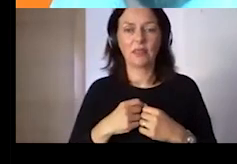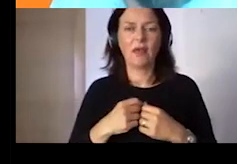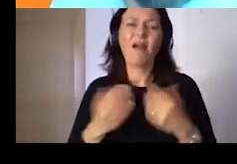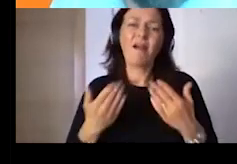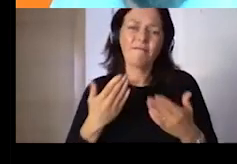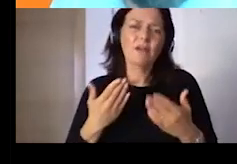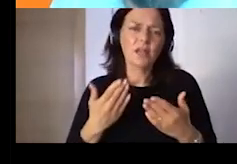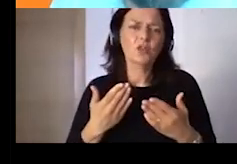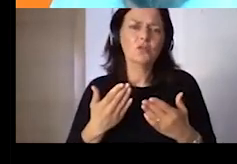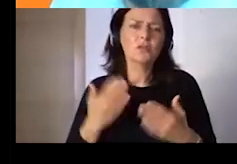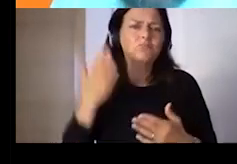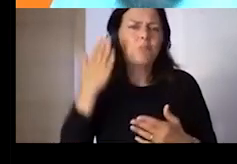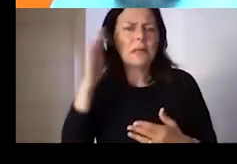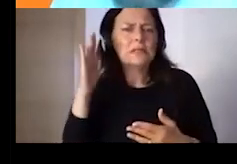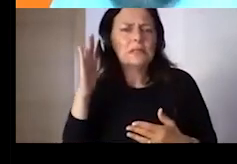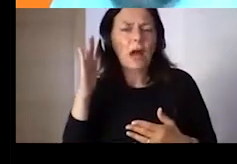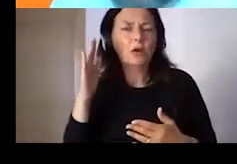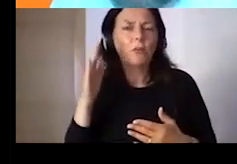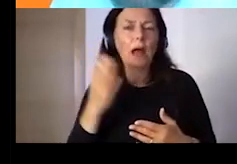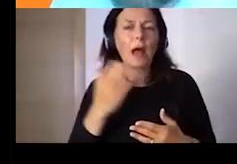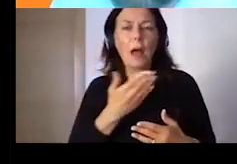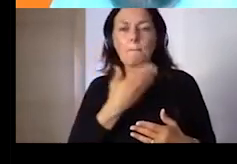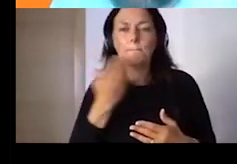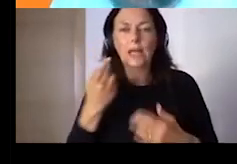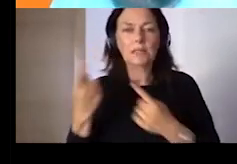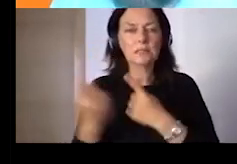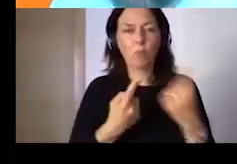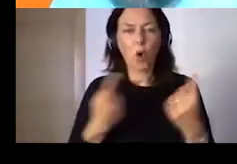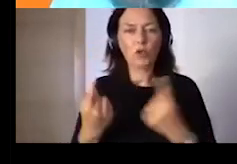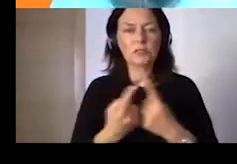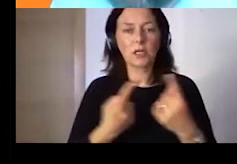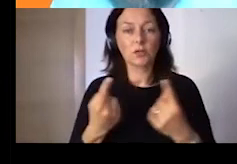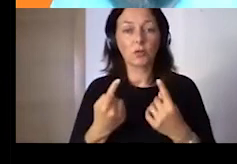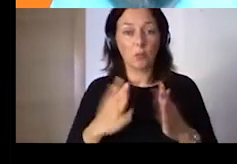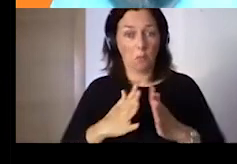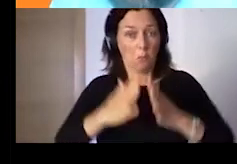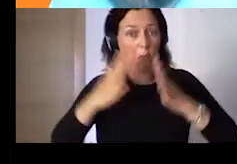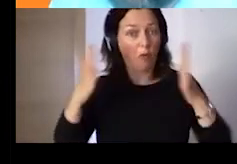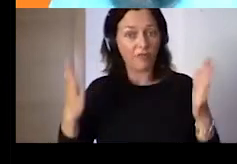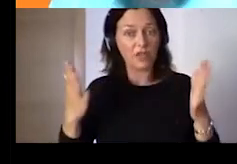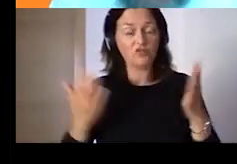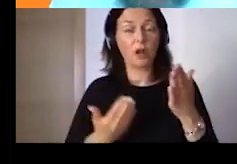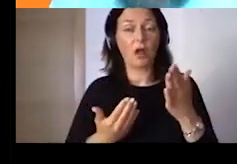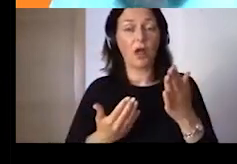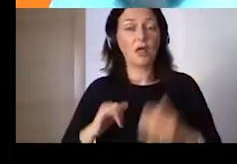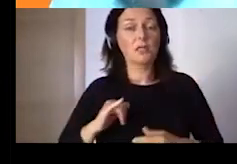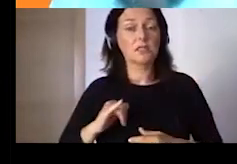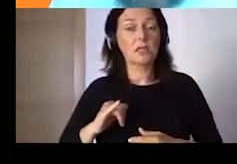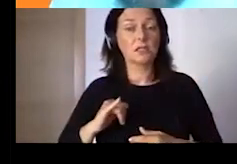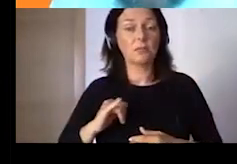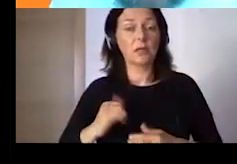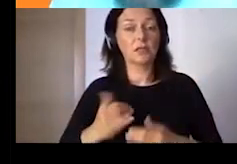increase the interest of adult people to increase their digital profile. Actually,